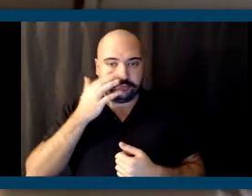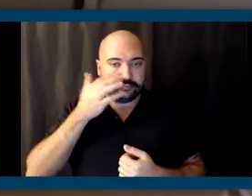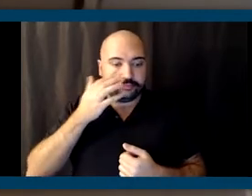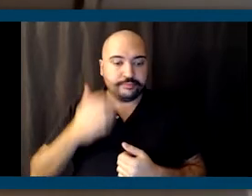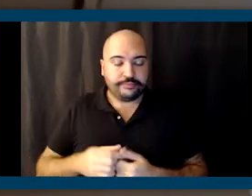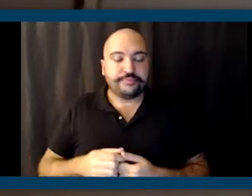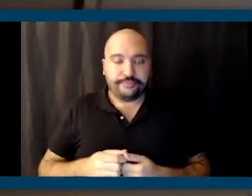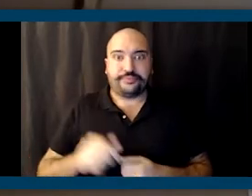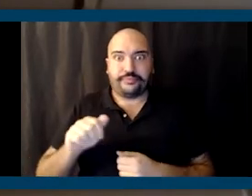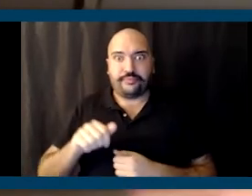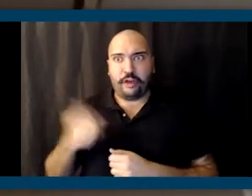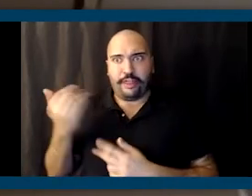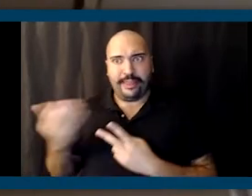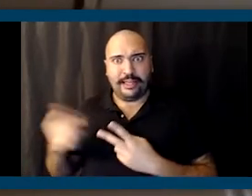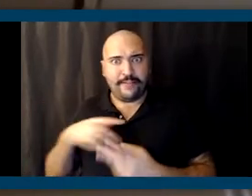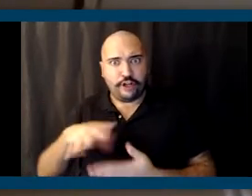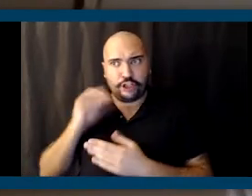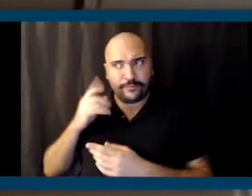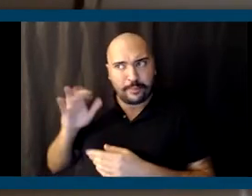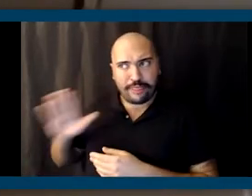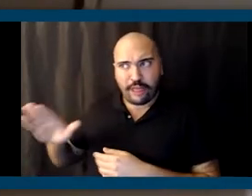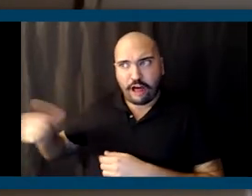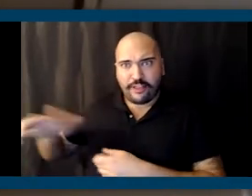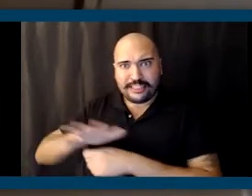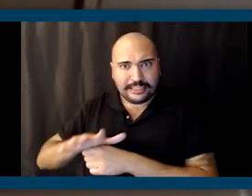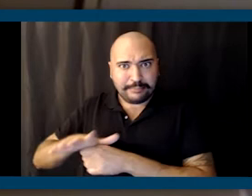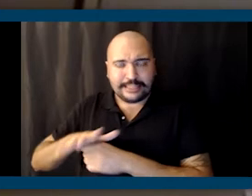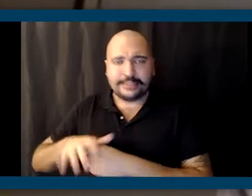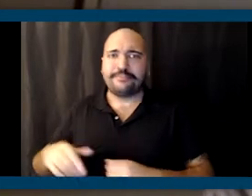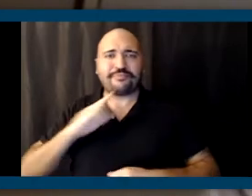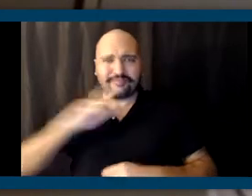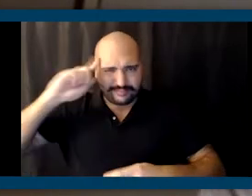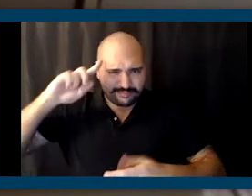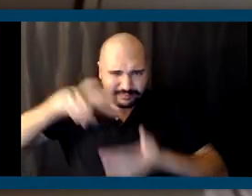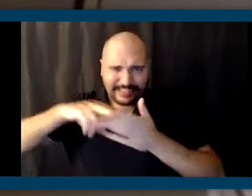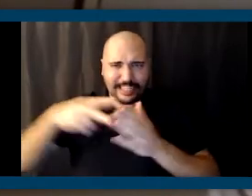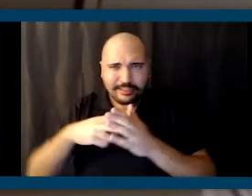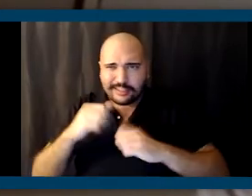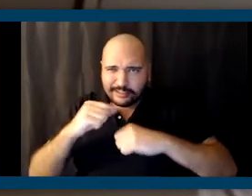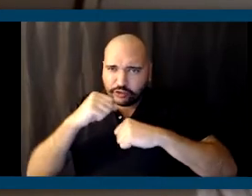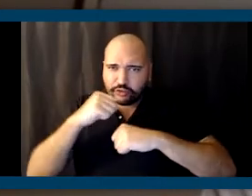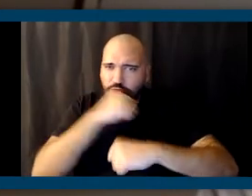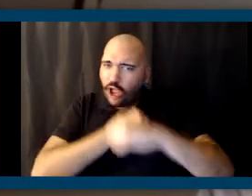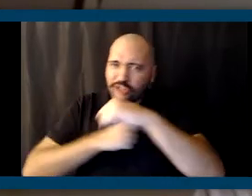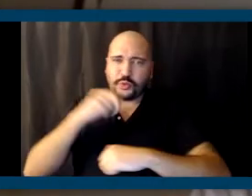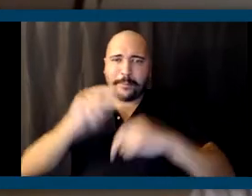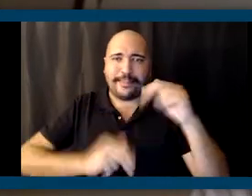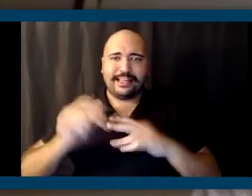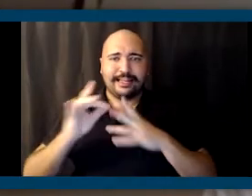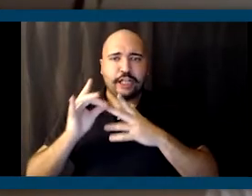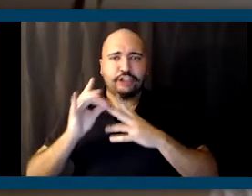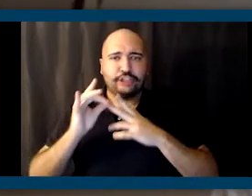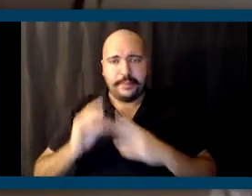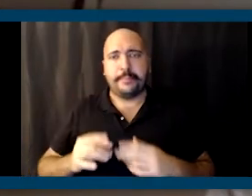other spaces is they're very intentional about building leadership. You know, it is, it's amazing to me